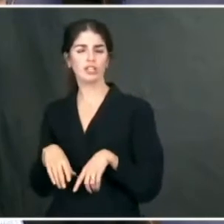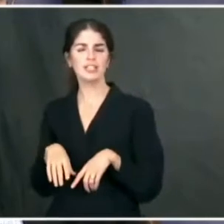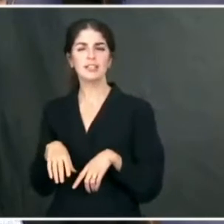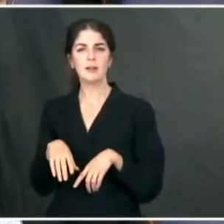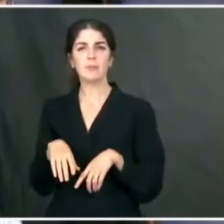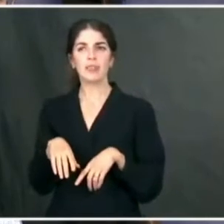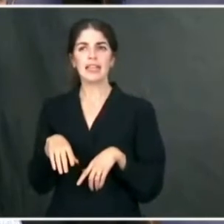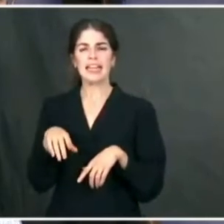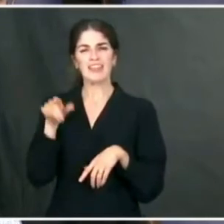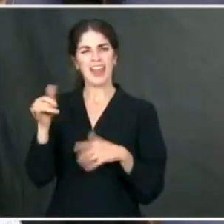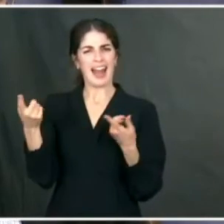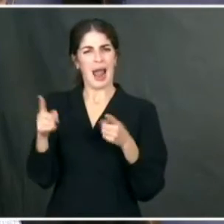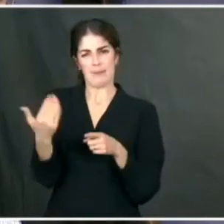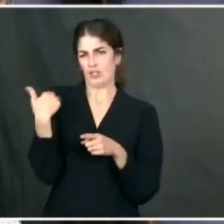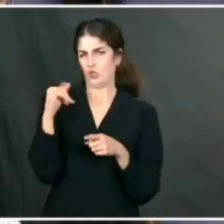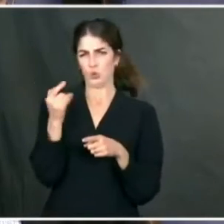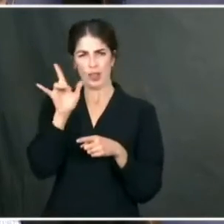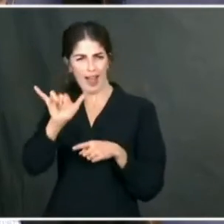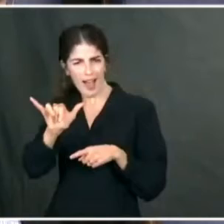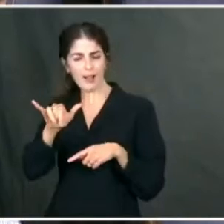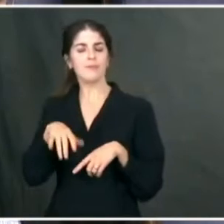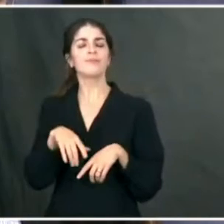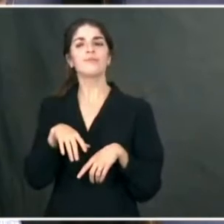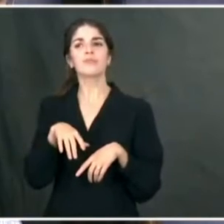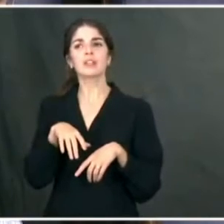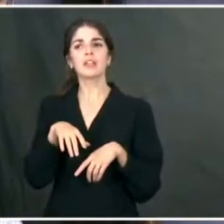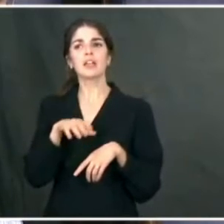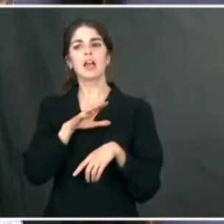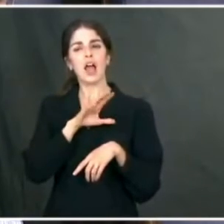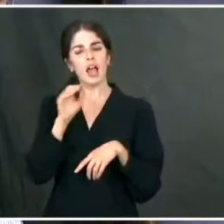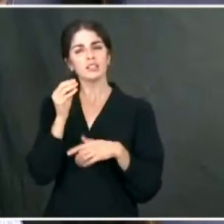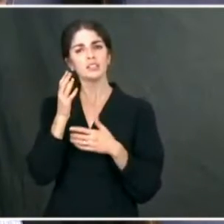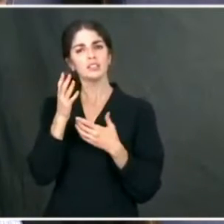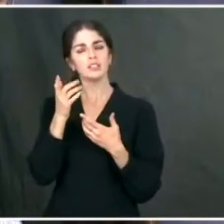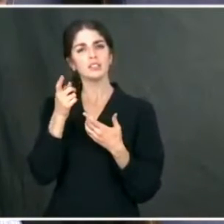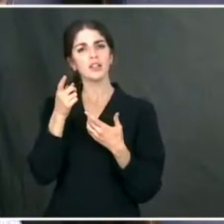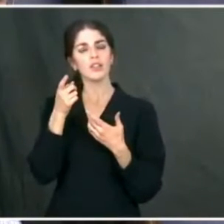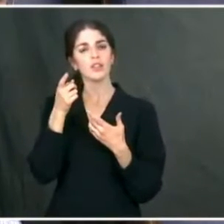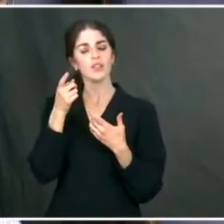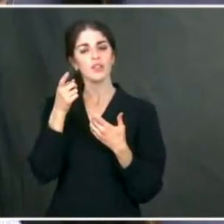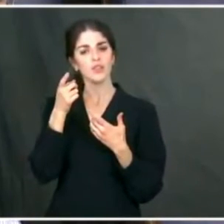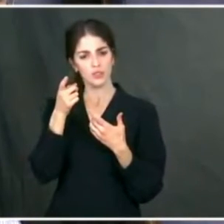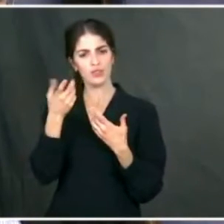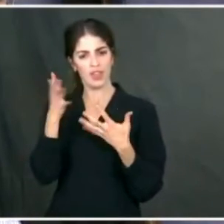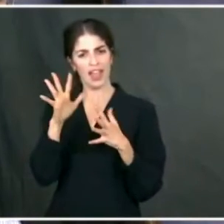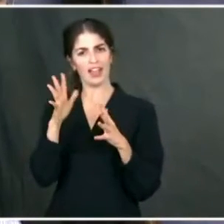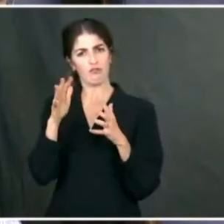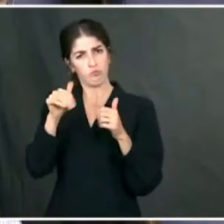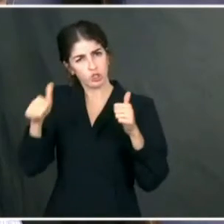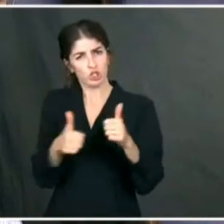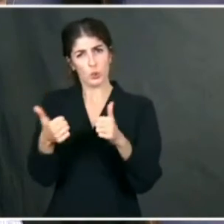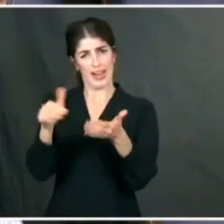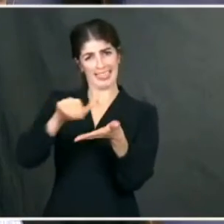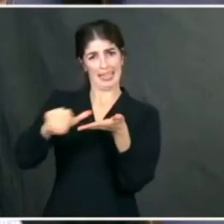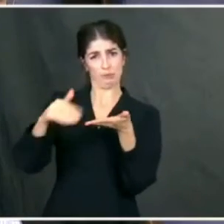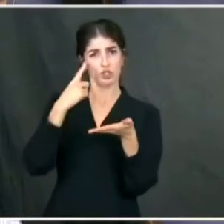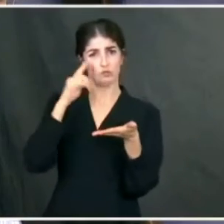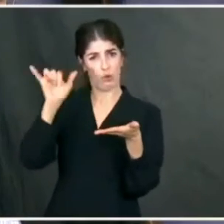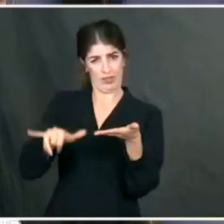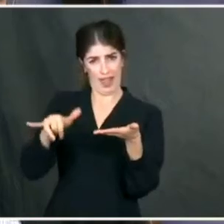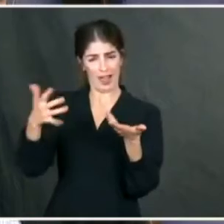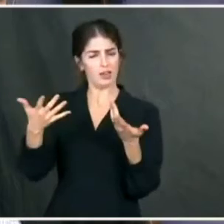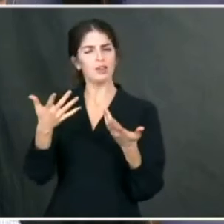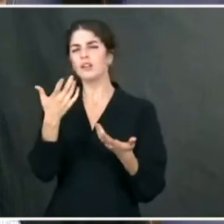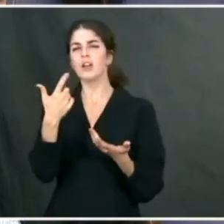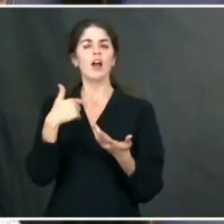Services nominee, Javier Becerra, pursued that line of going after the exemptions as Attorney General of California.